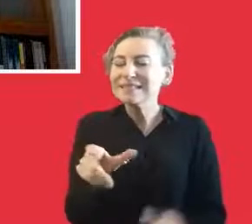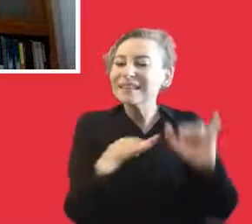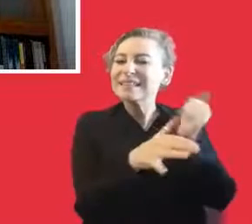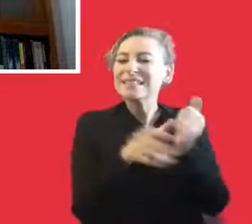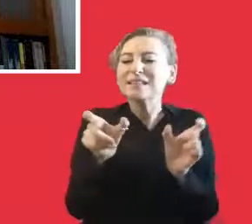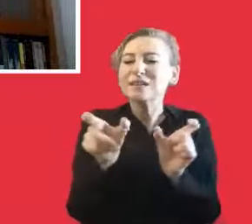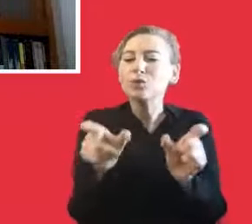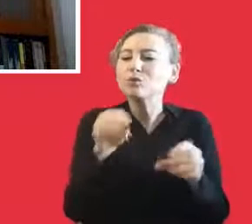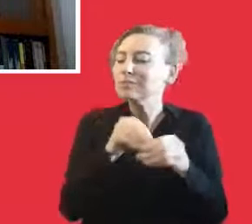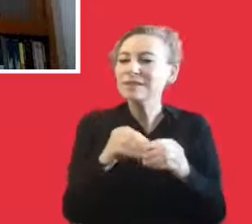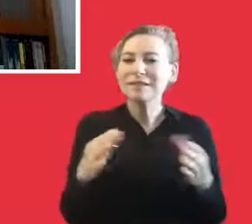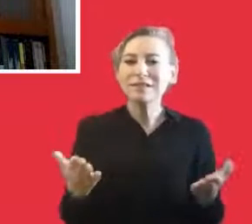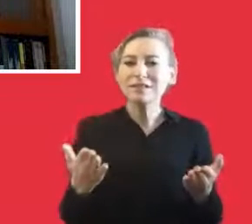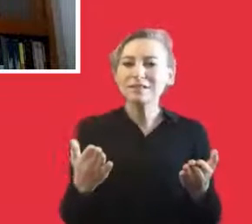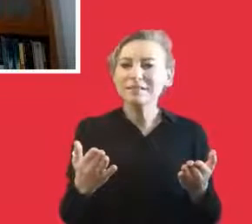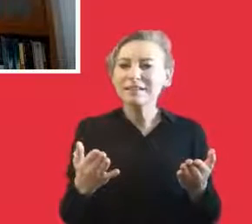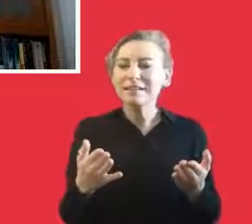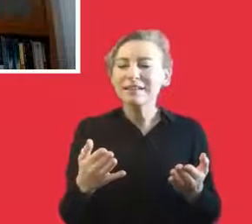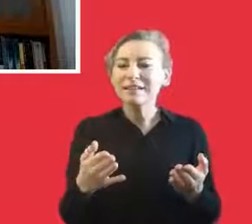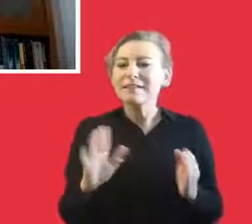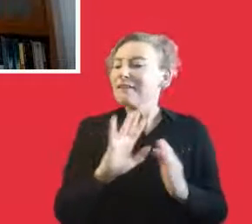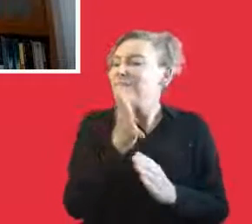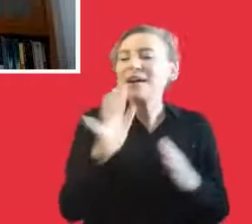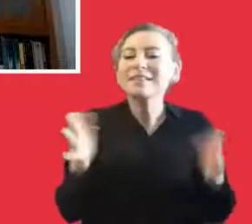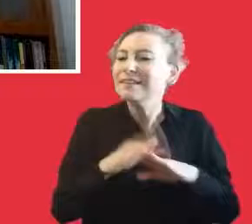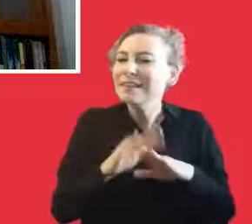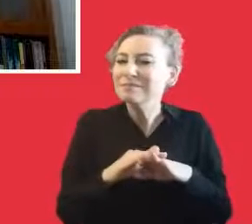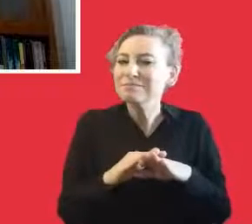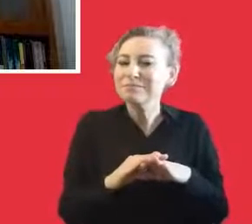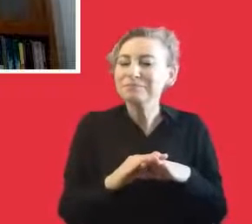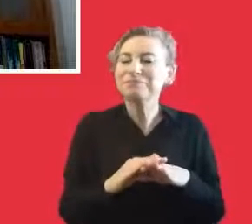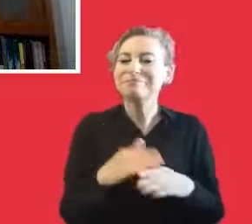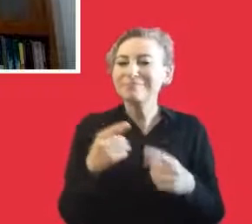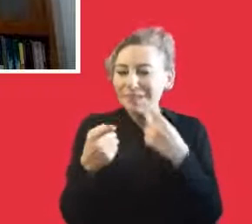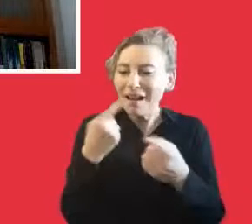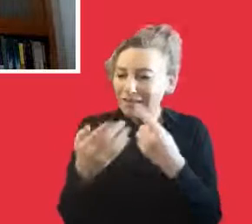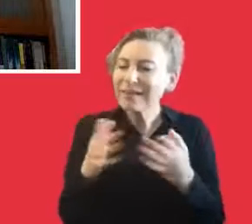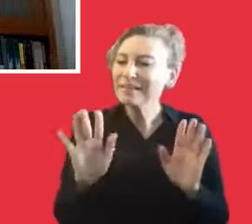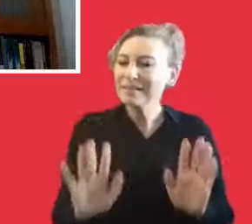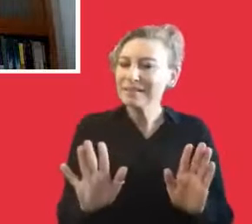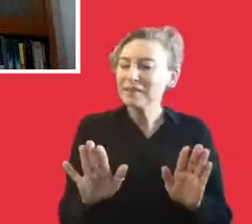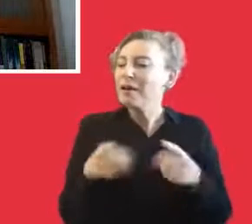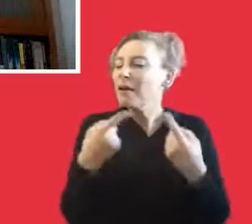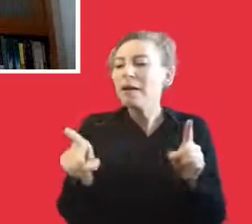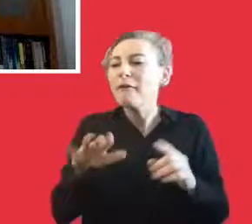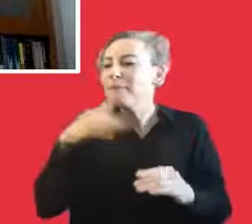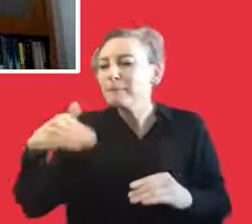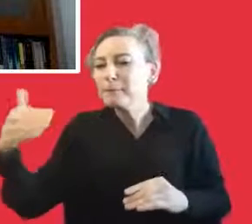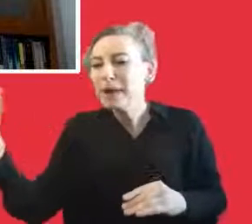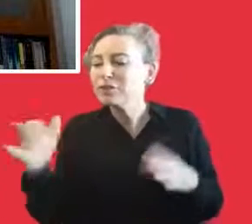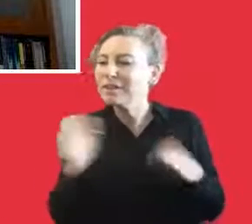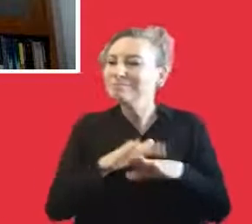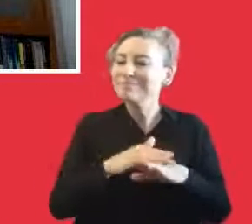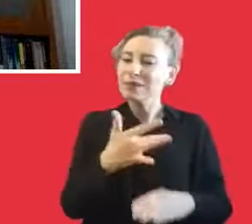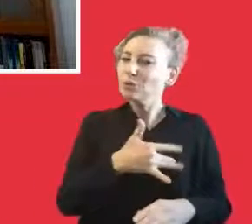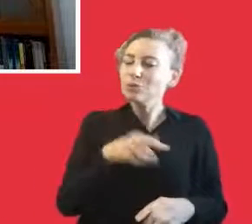So we are talking about the importance of the art and the artists, so what can we do more? And so what else we can